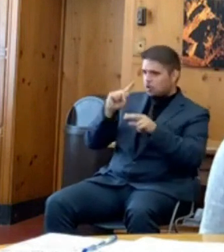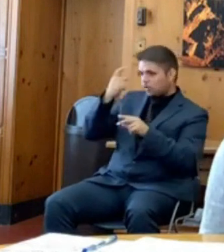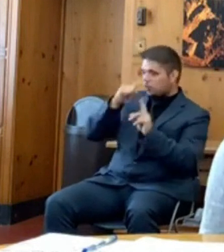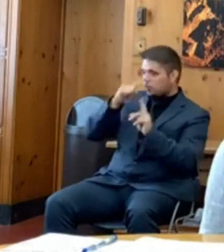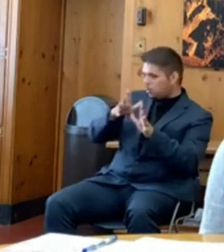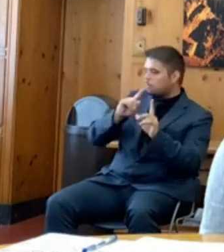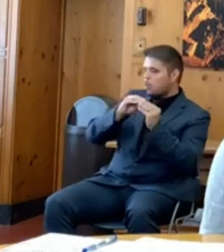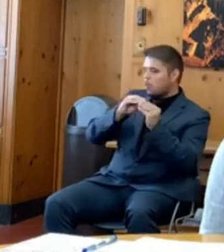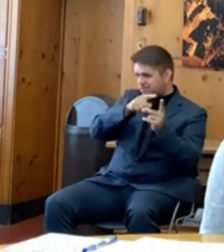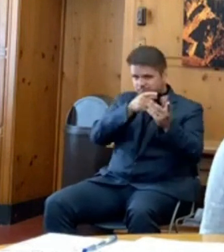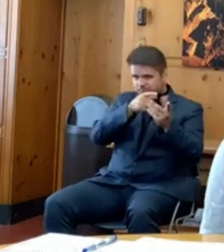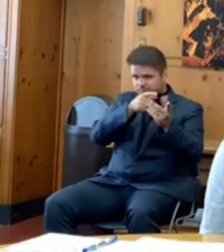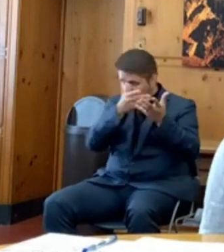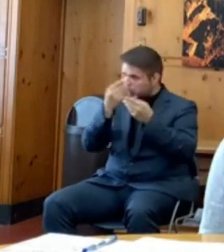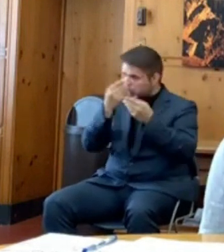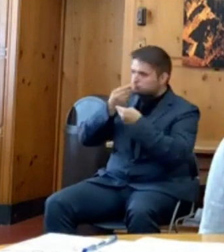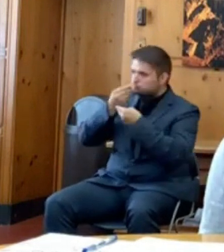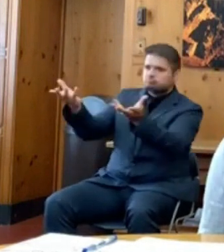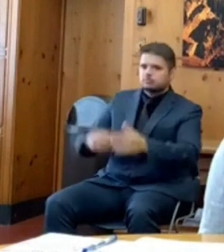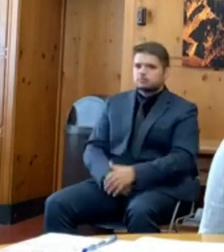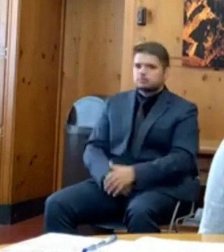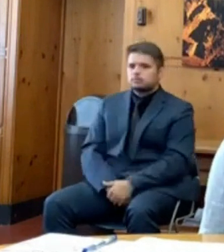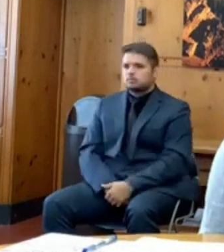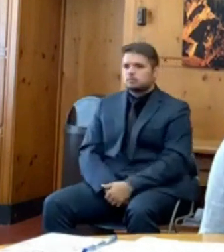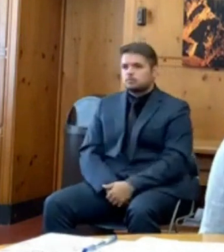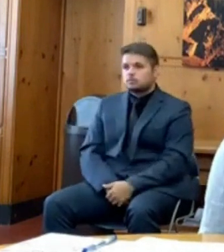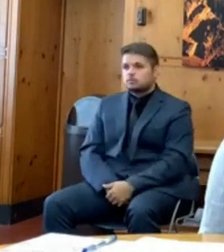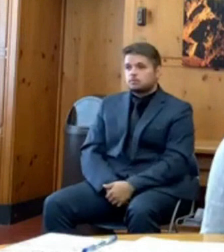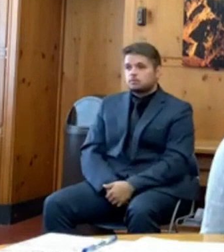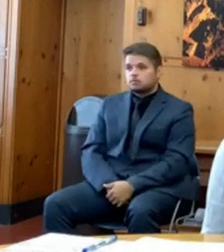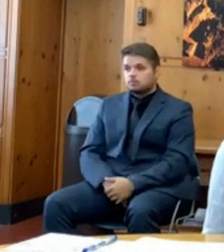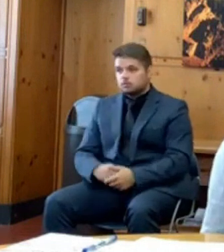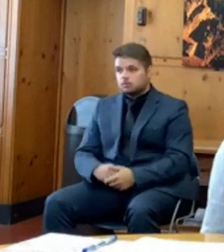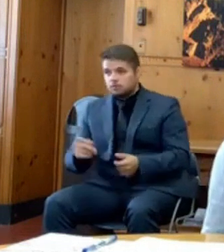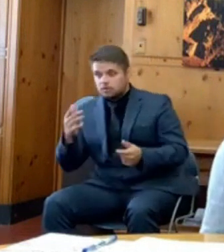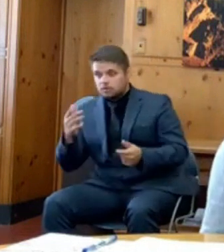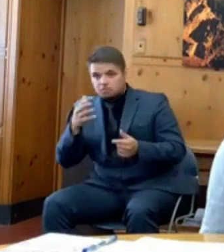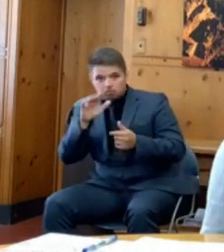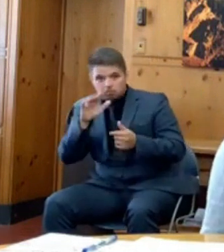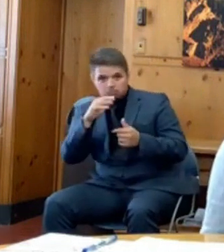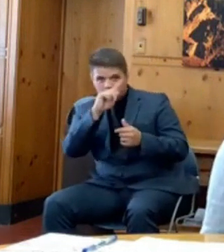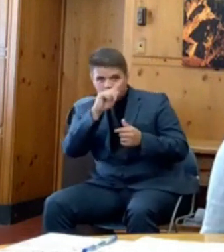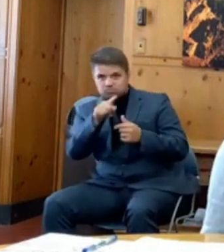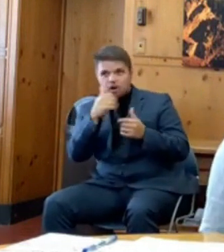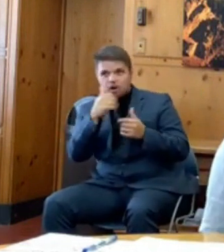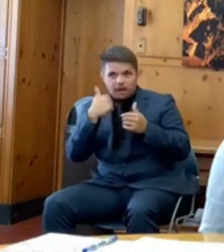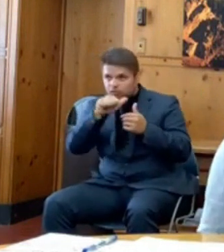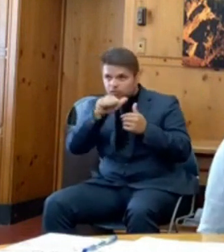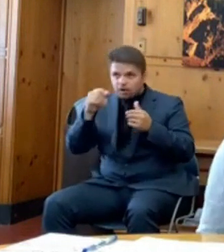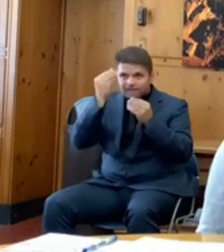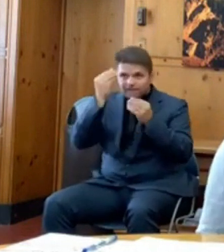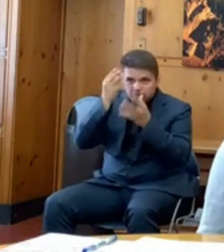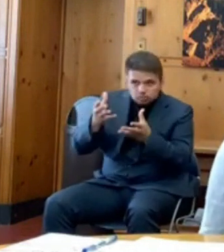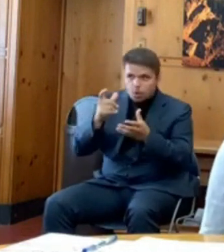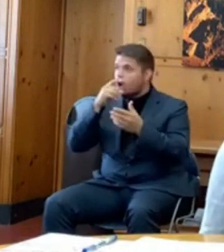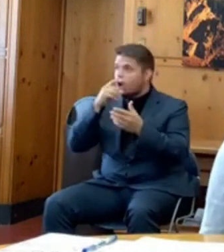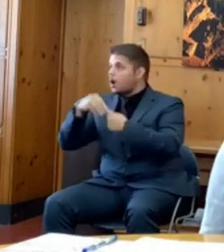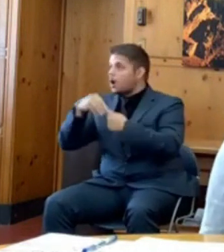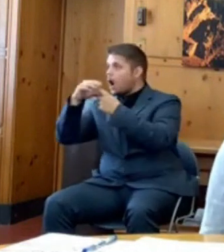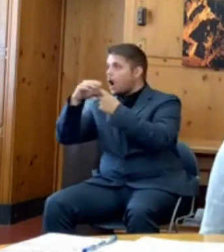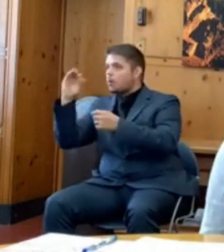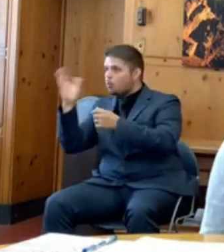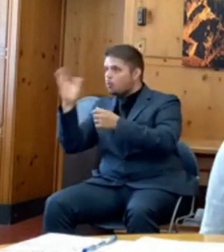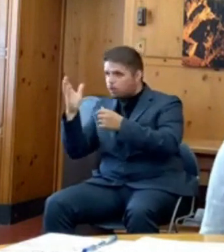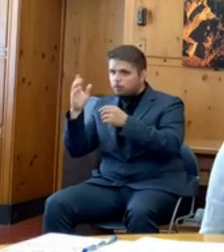All right. Can you provide any details, any preliminary details on that, what it might look like, any exemptions? Not at this time. As you can